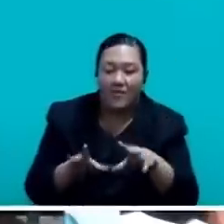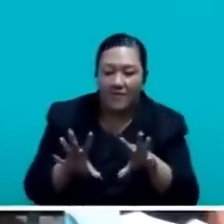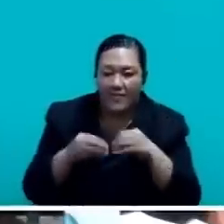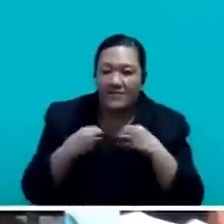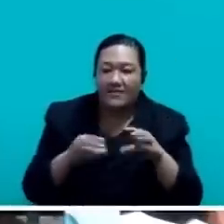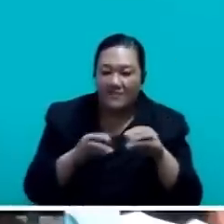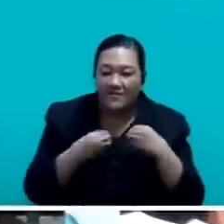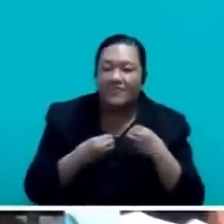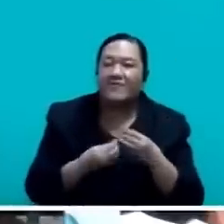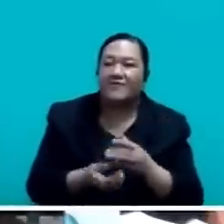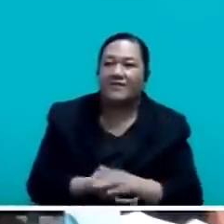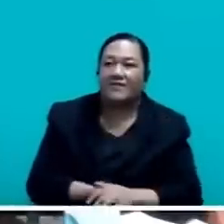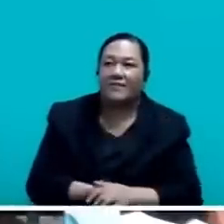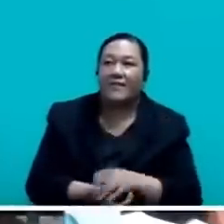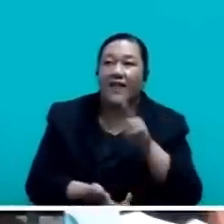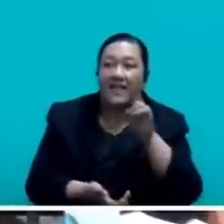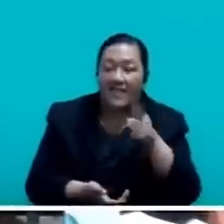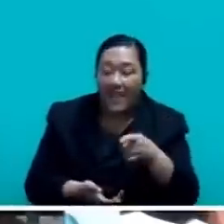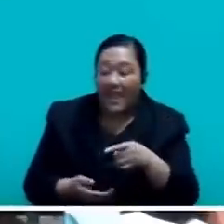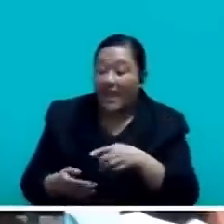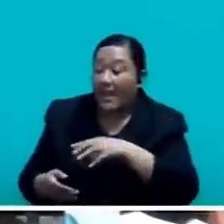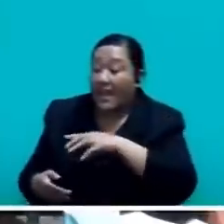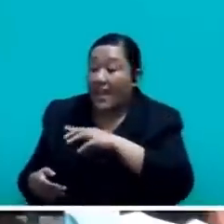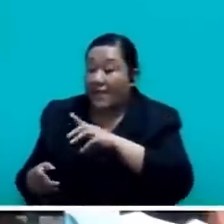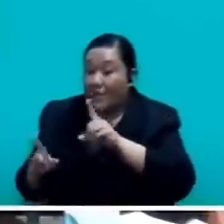to everything else. Ring the bell.